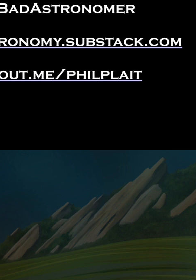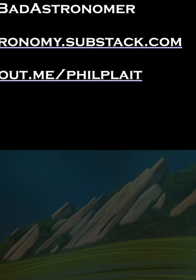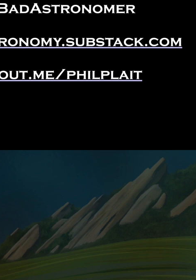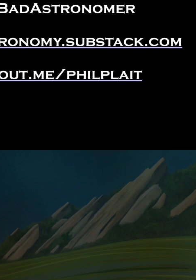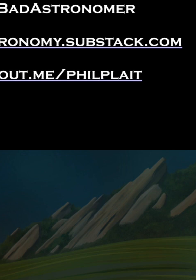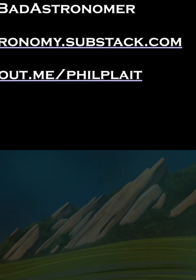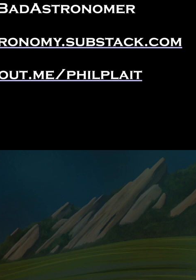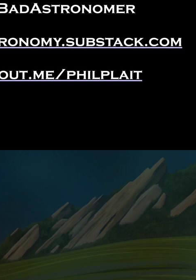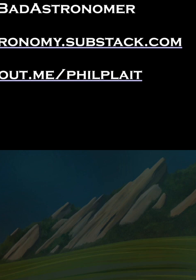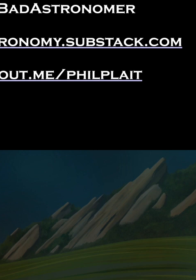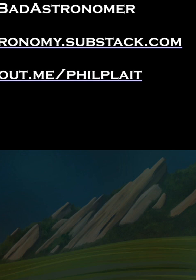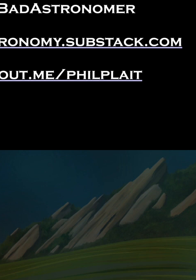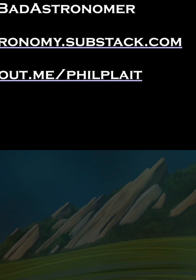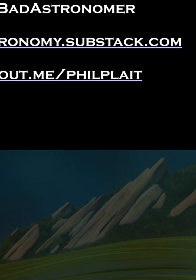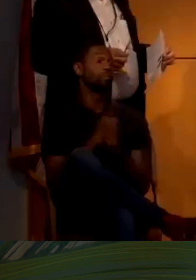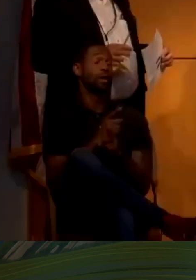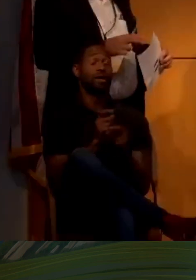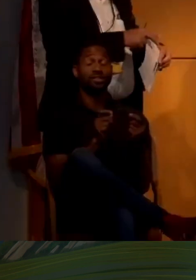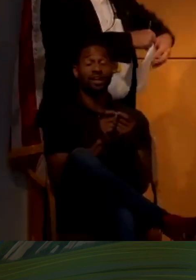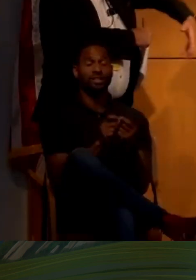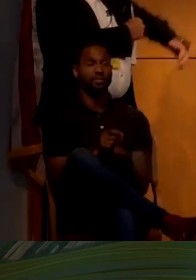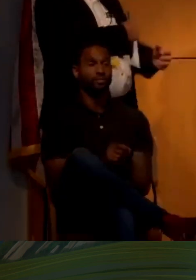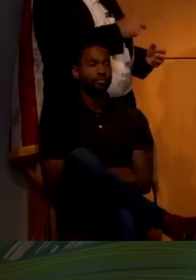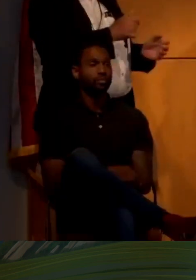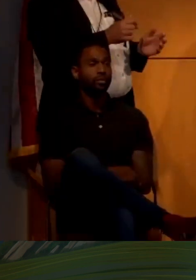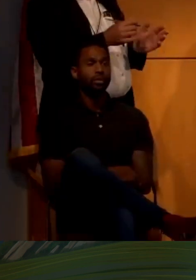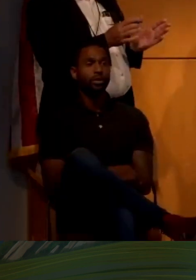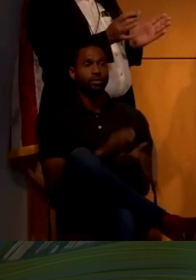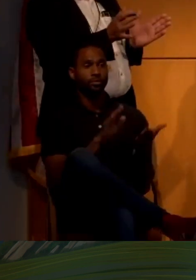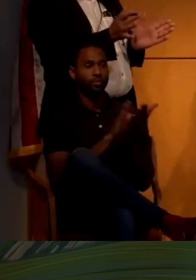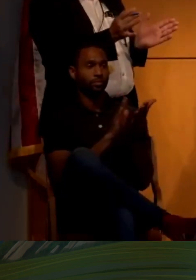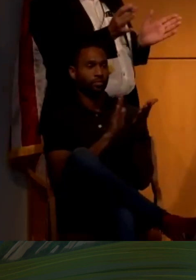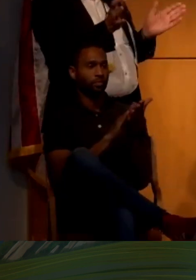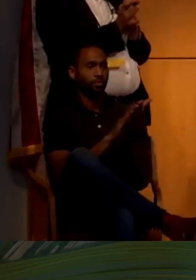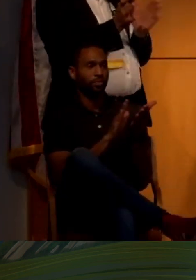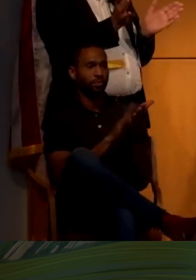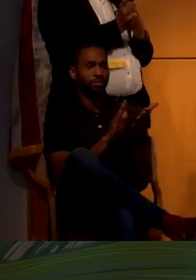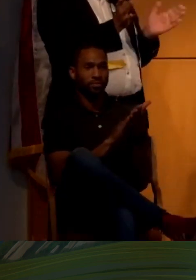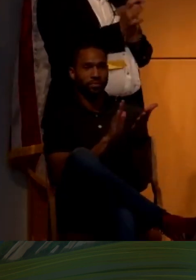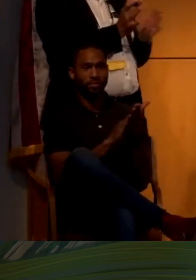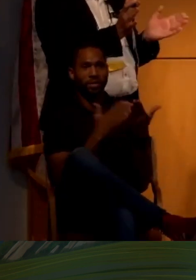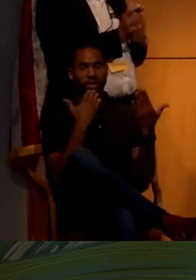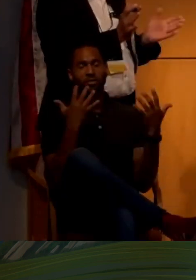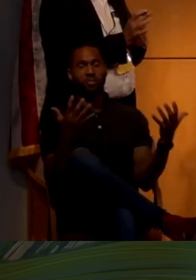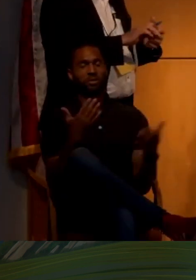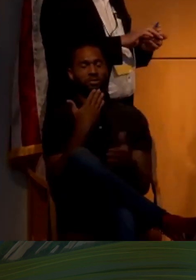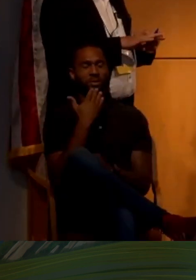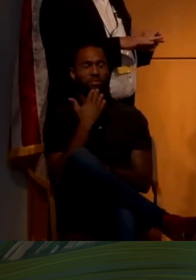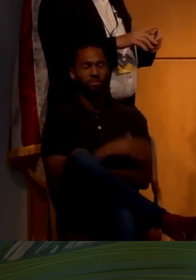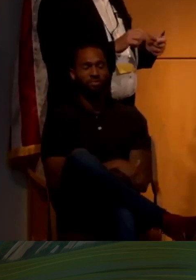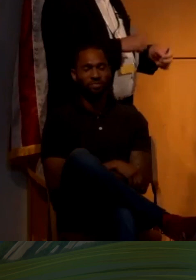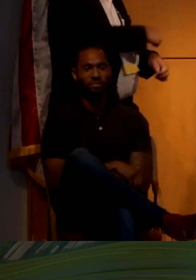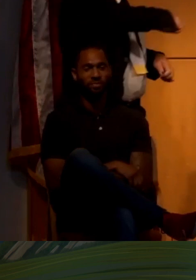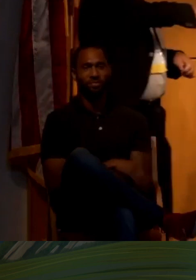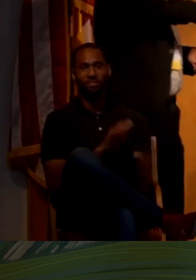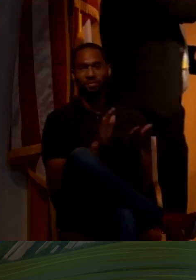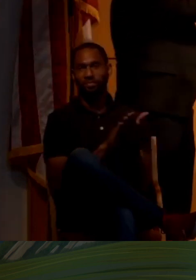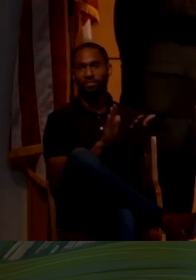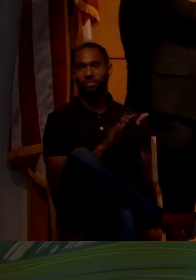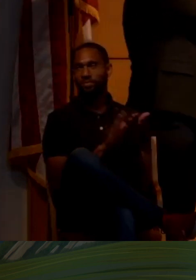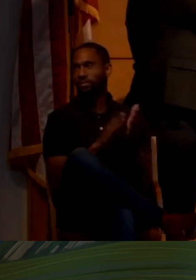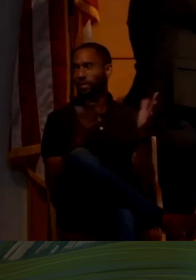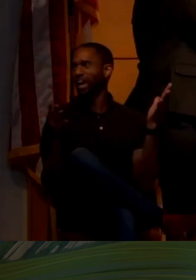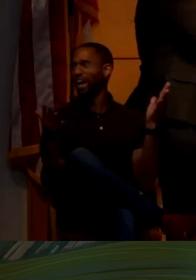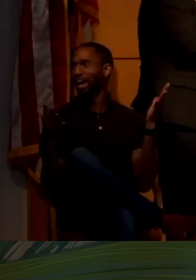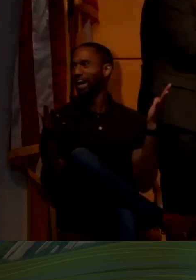Yeah. Yeah, exactly. Right. Well, let's get that. All right. Thank you very much. Thank you. Thanks a